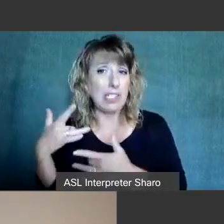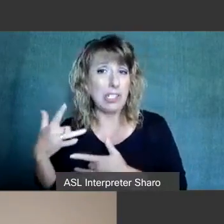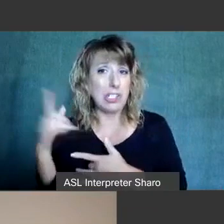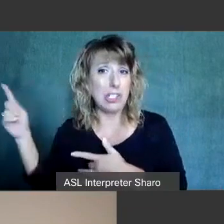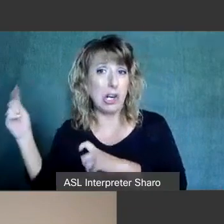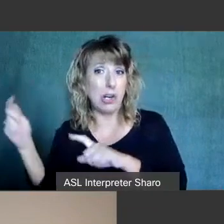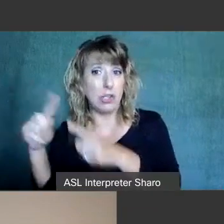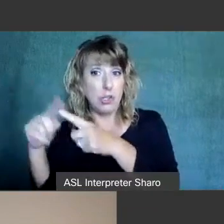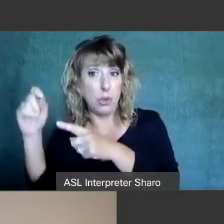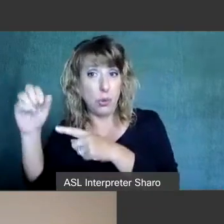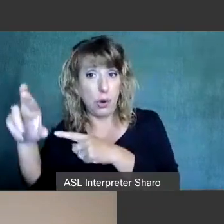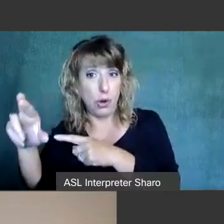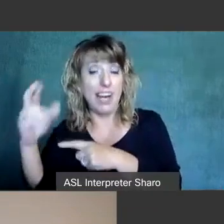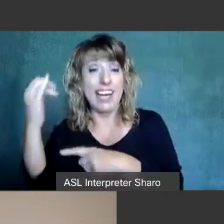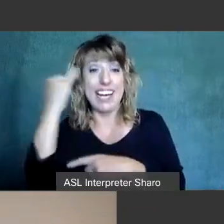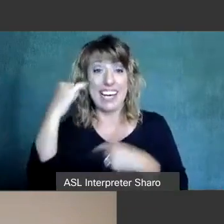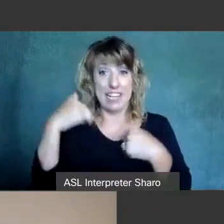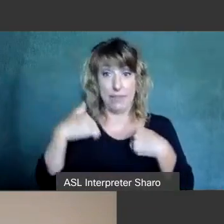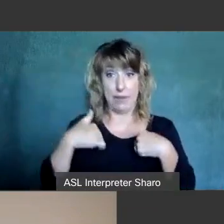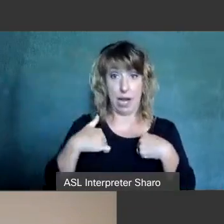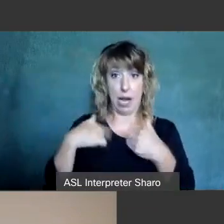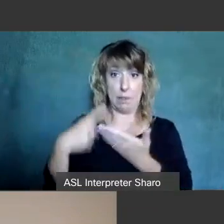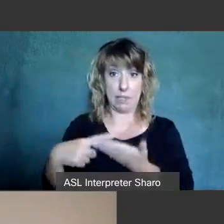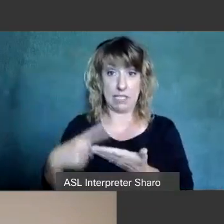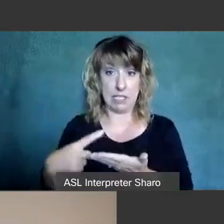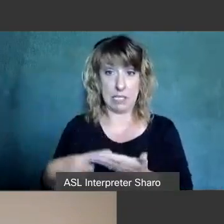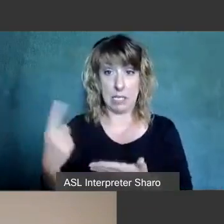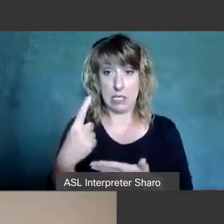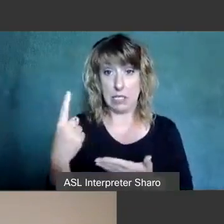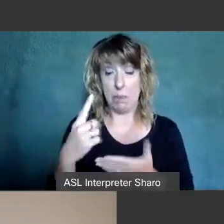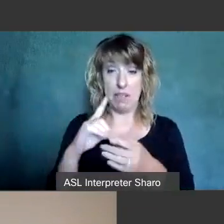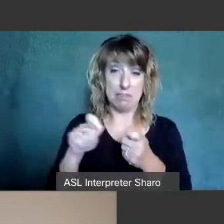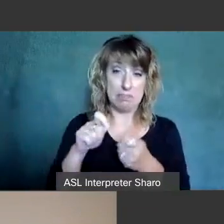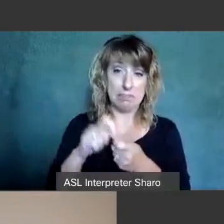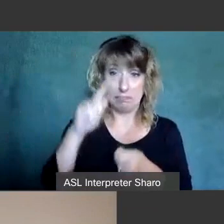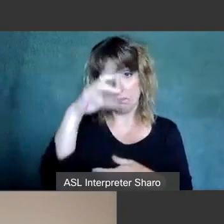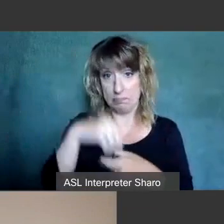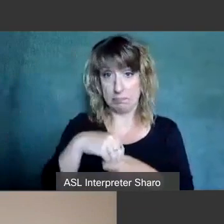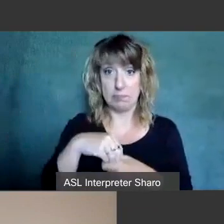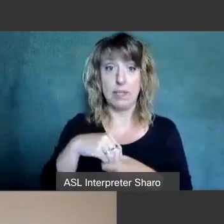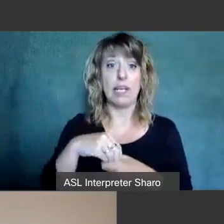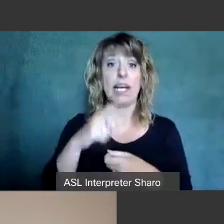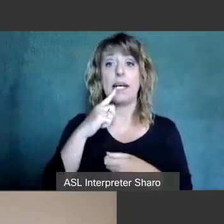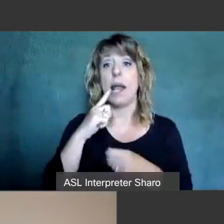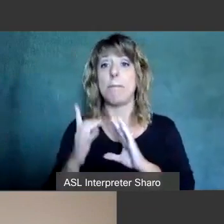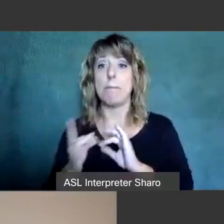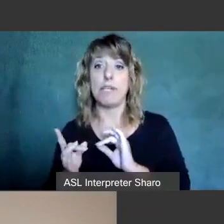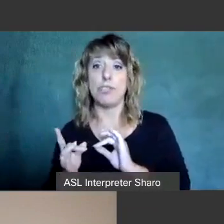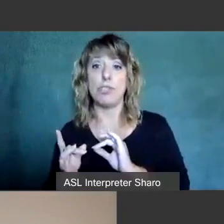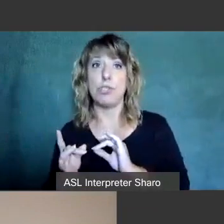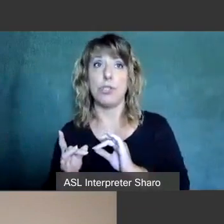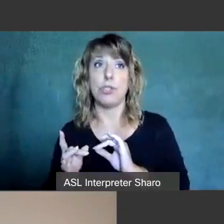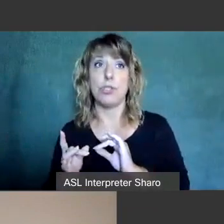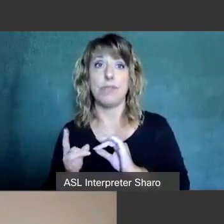her was that if i'm discussing something about autism and i mentioned something about um